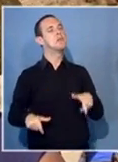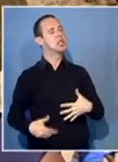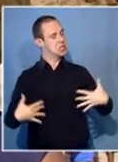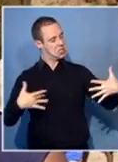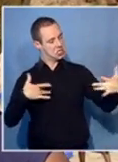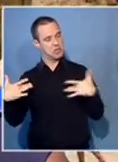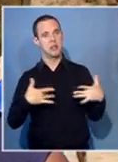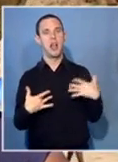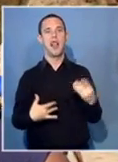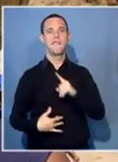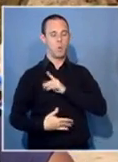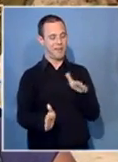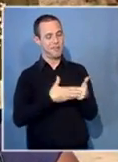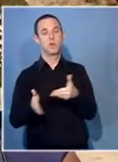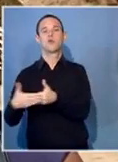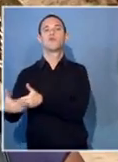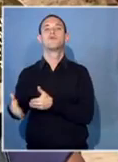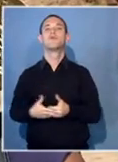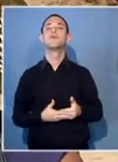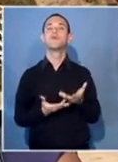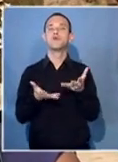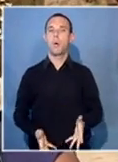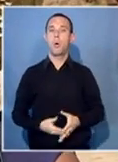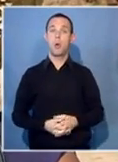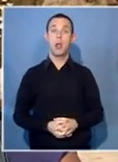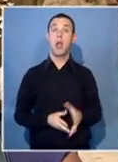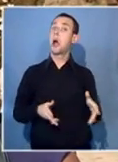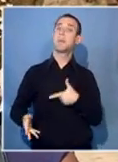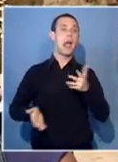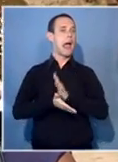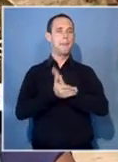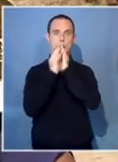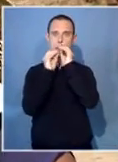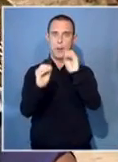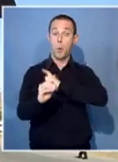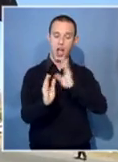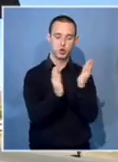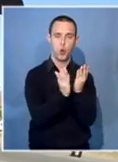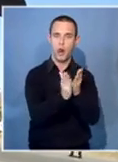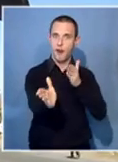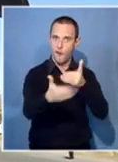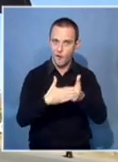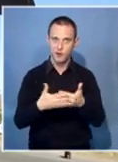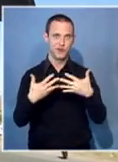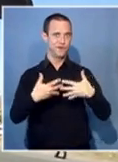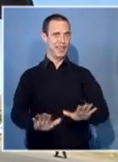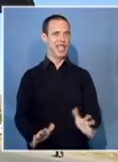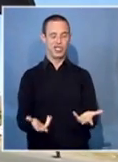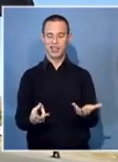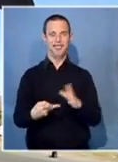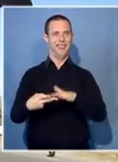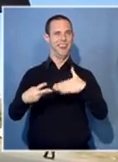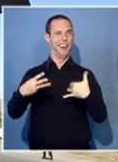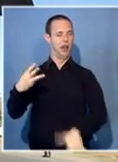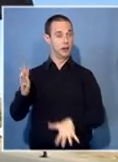happy at all about this strike because they're not writing at school. The school are closed. We are really tired of all